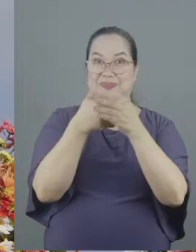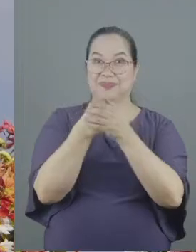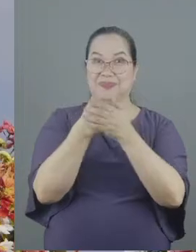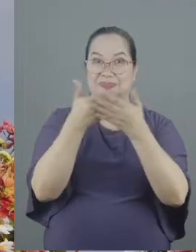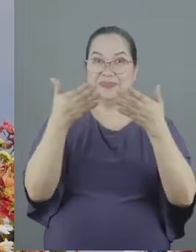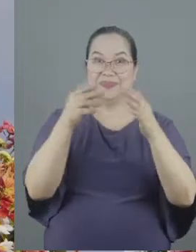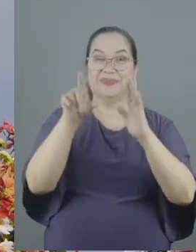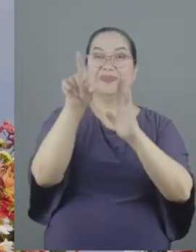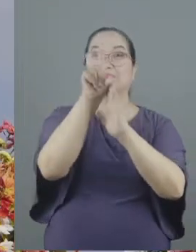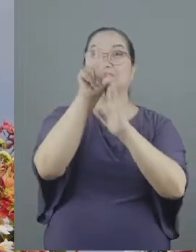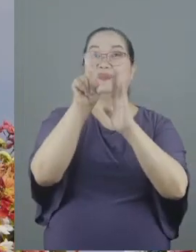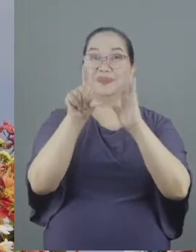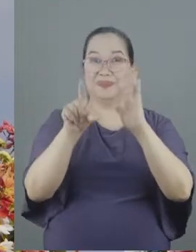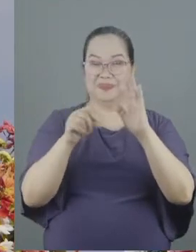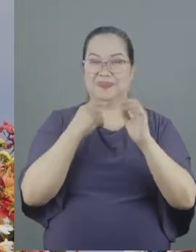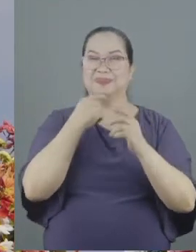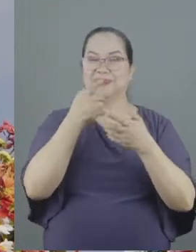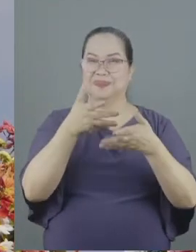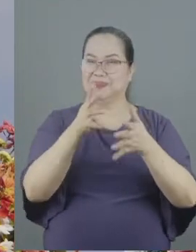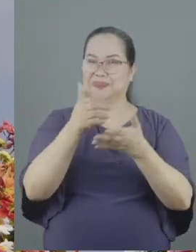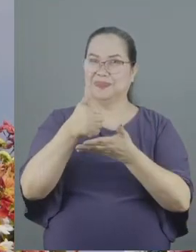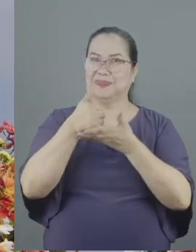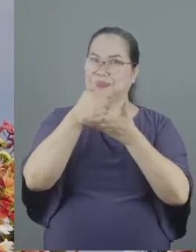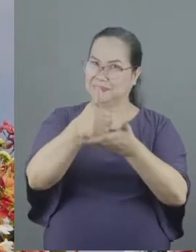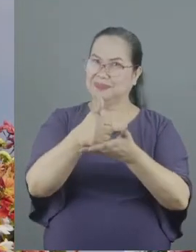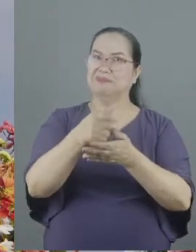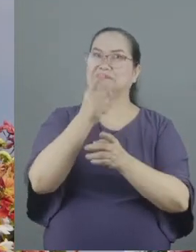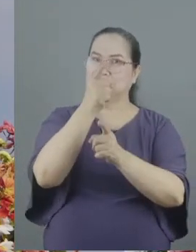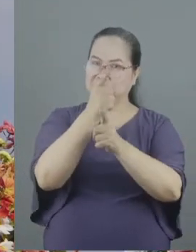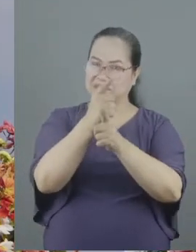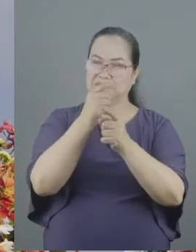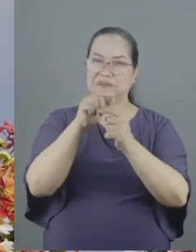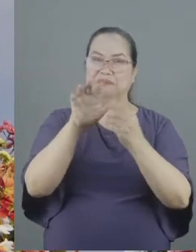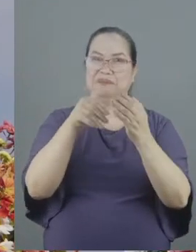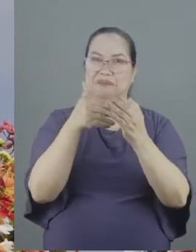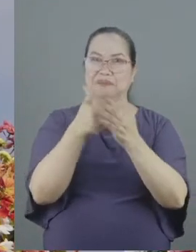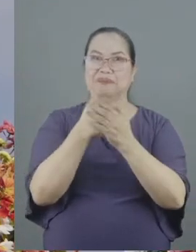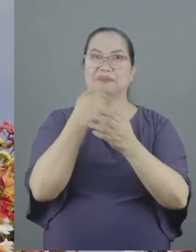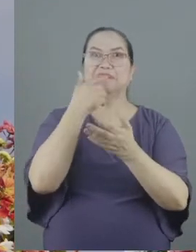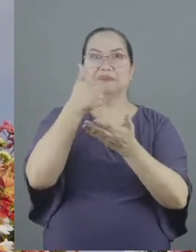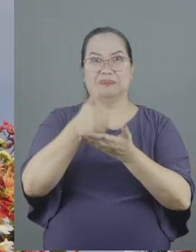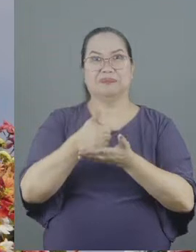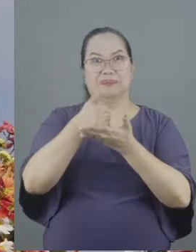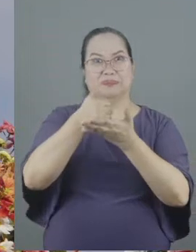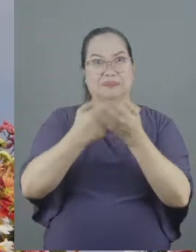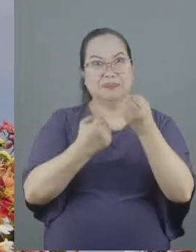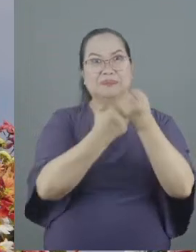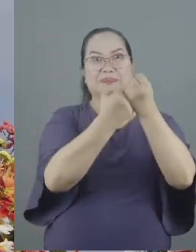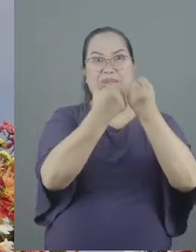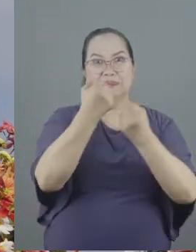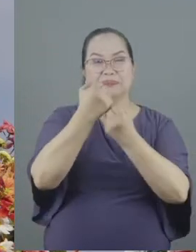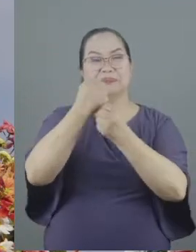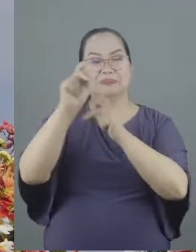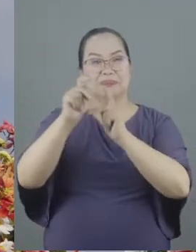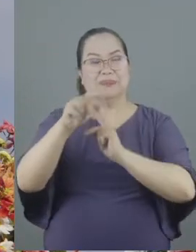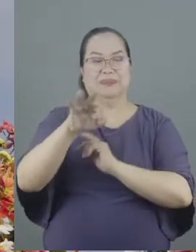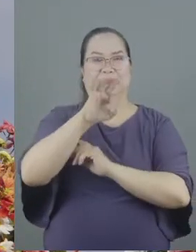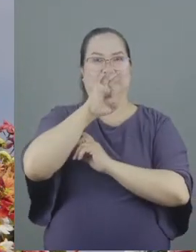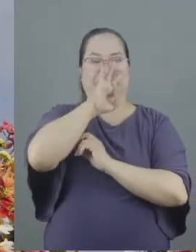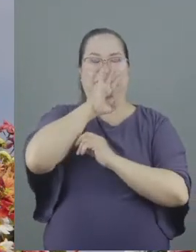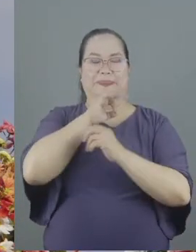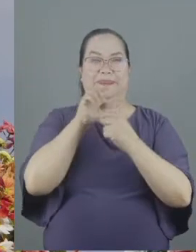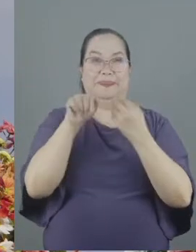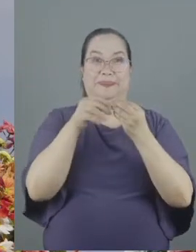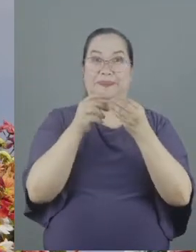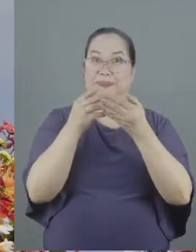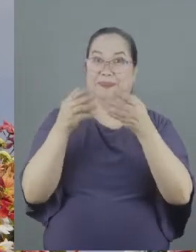but not all things are helpful all things are lawful but not all things build up so if there are things